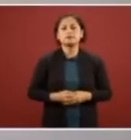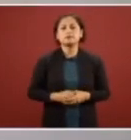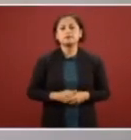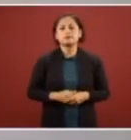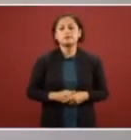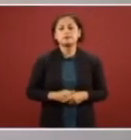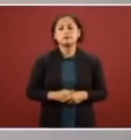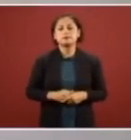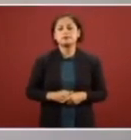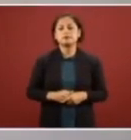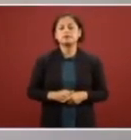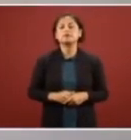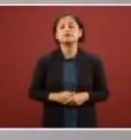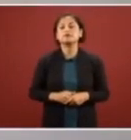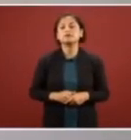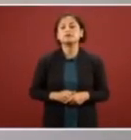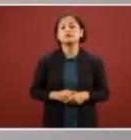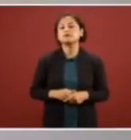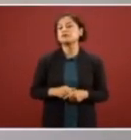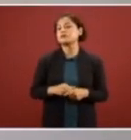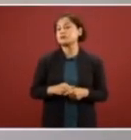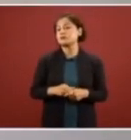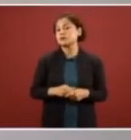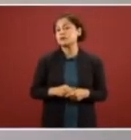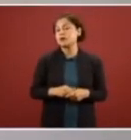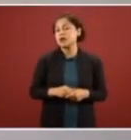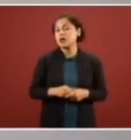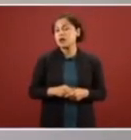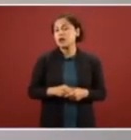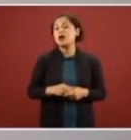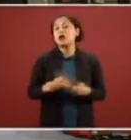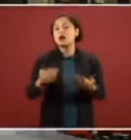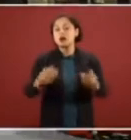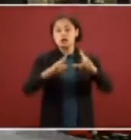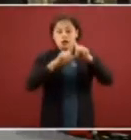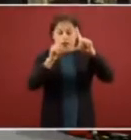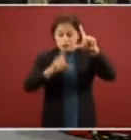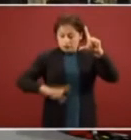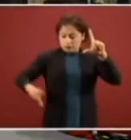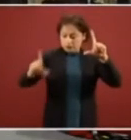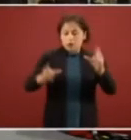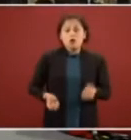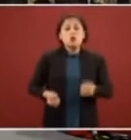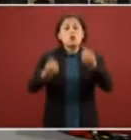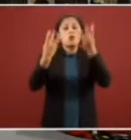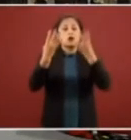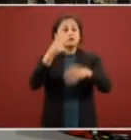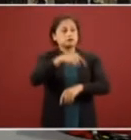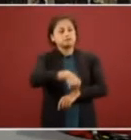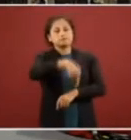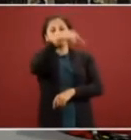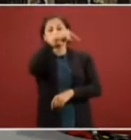much exactly in the little bit and on the national level and how much it is on the north